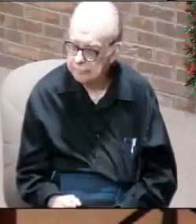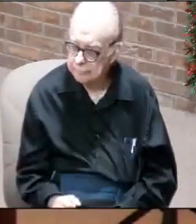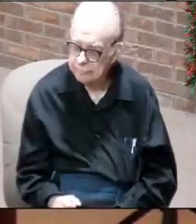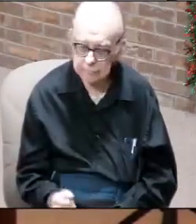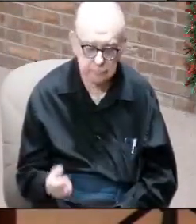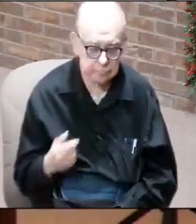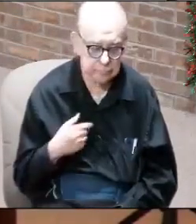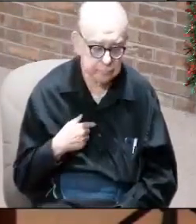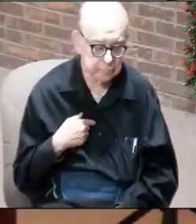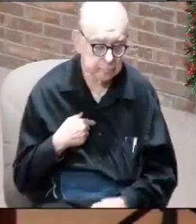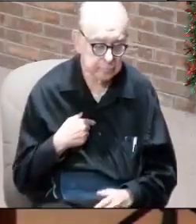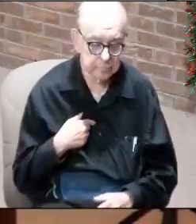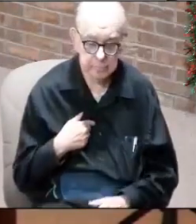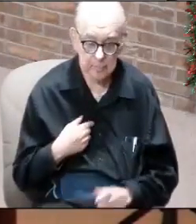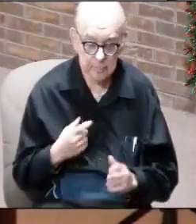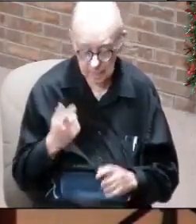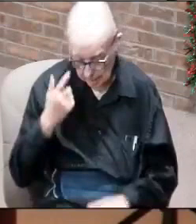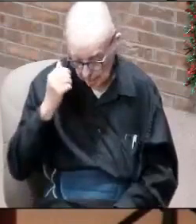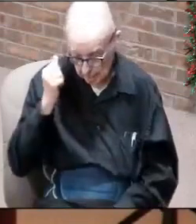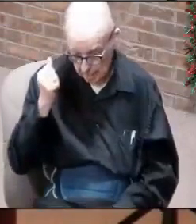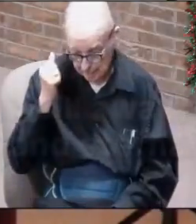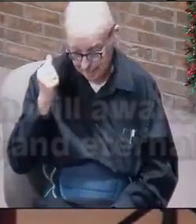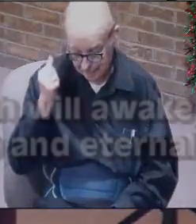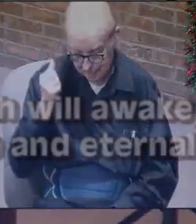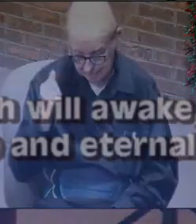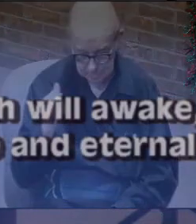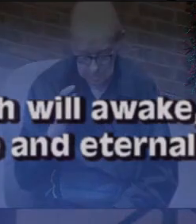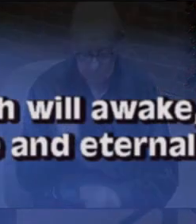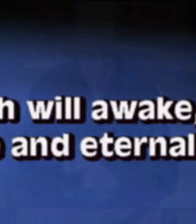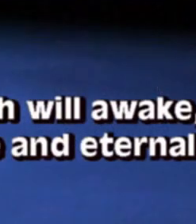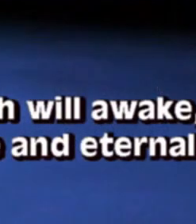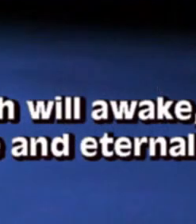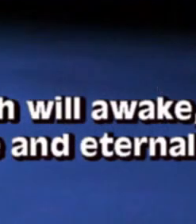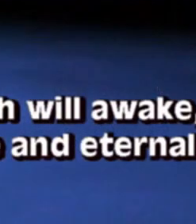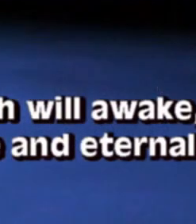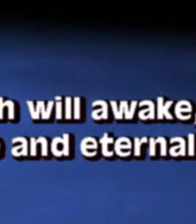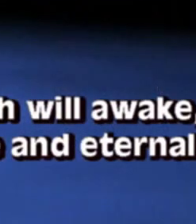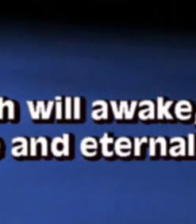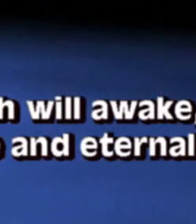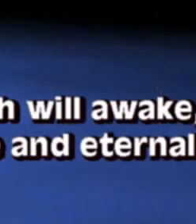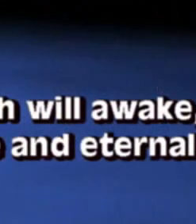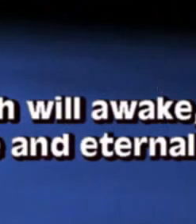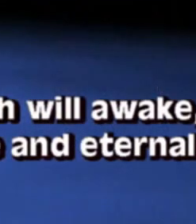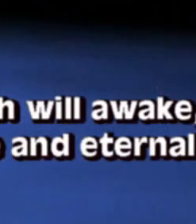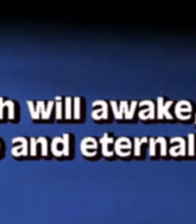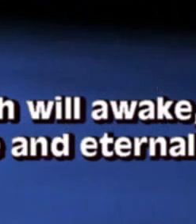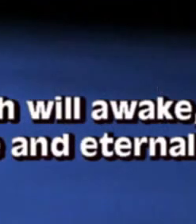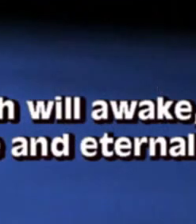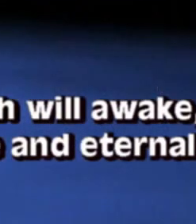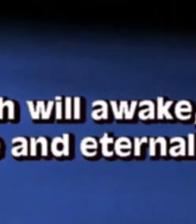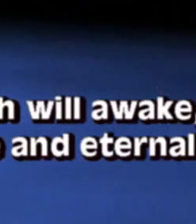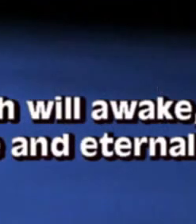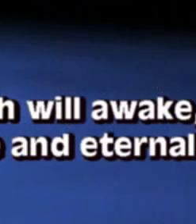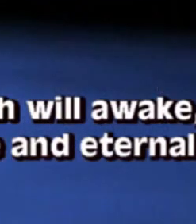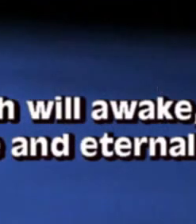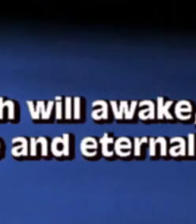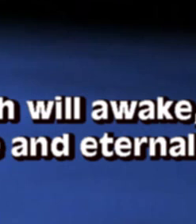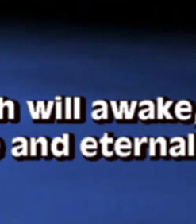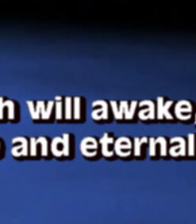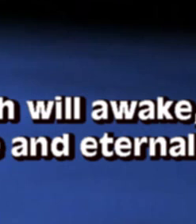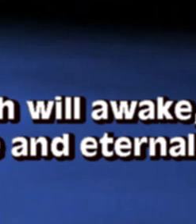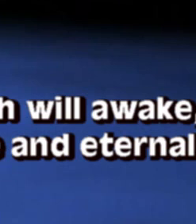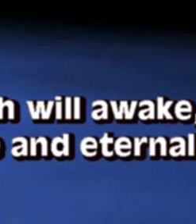I'm leaving it up to him. And I'm going to trust him over some other people. They can say whatever they want to. But here's what he says.